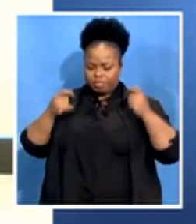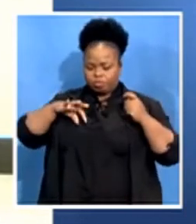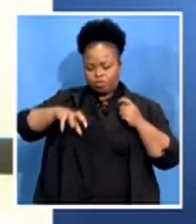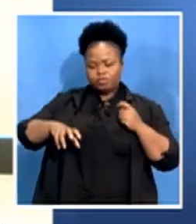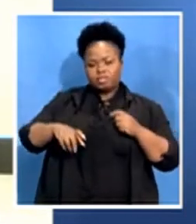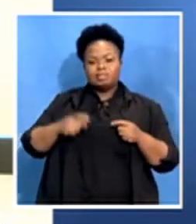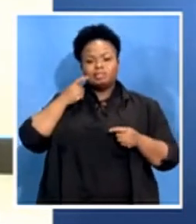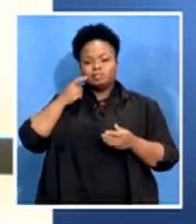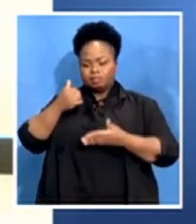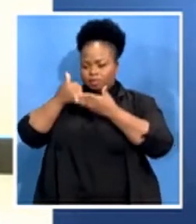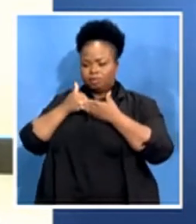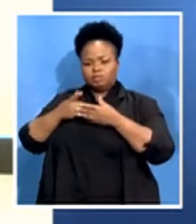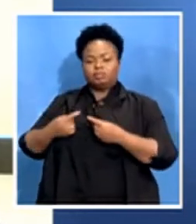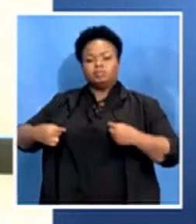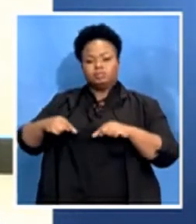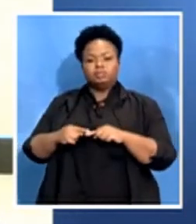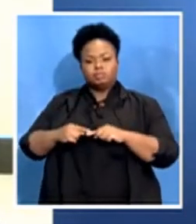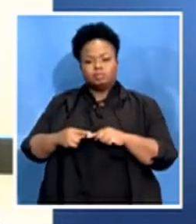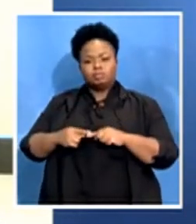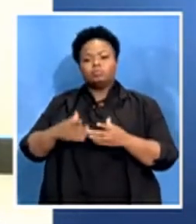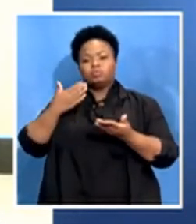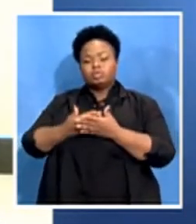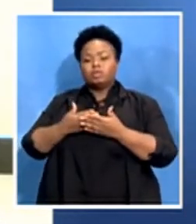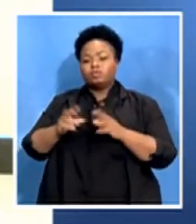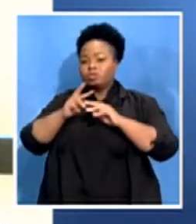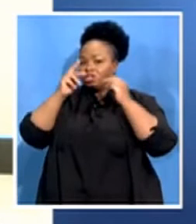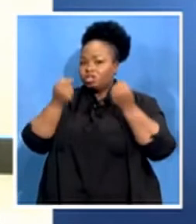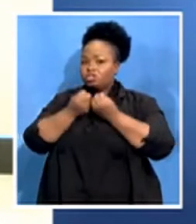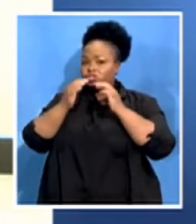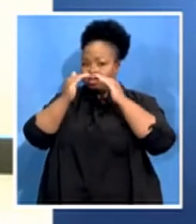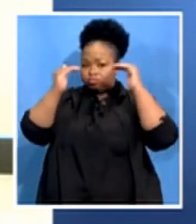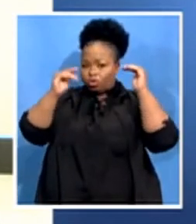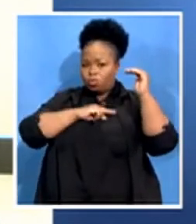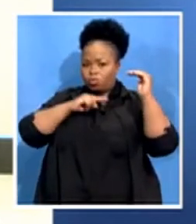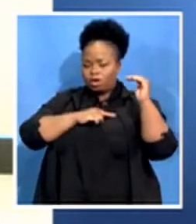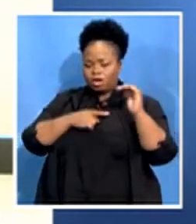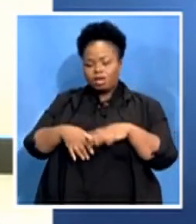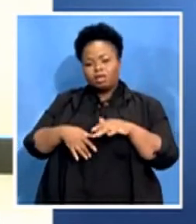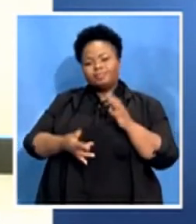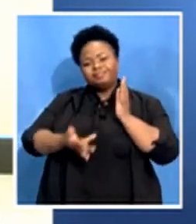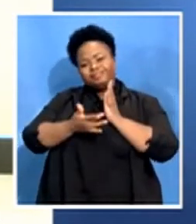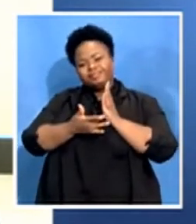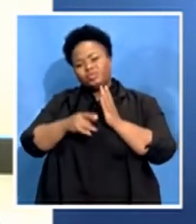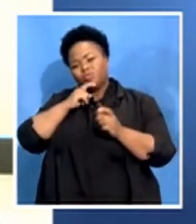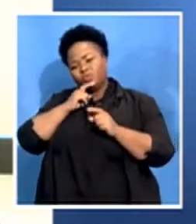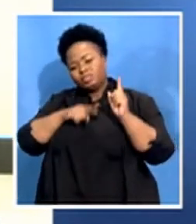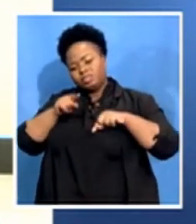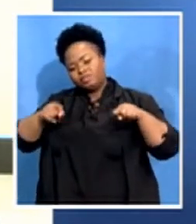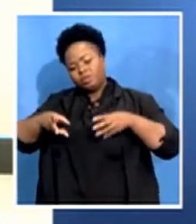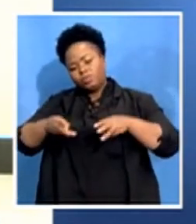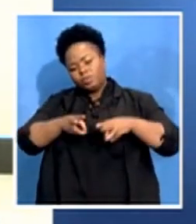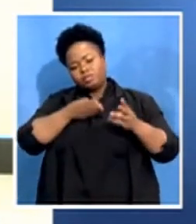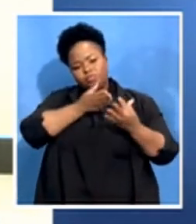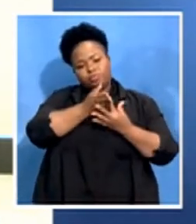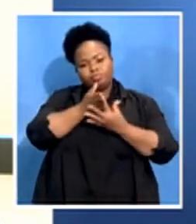go on to the national platforms because the digital platforms have access throughout the whole globally so by